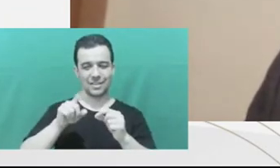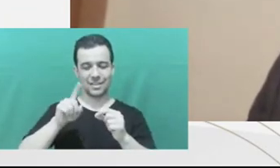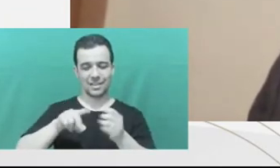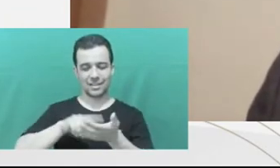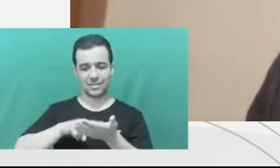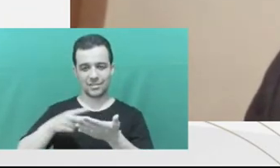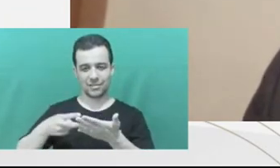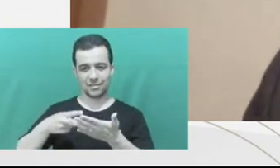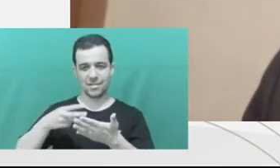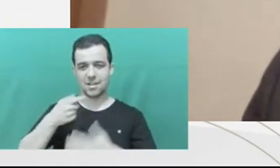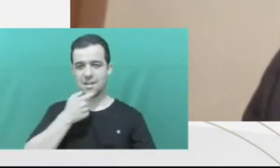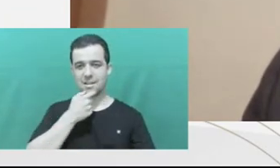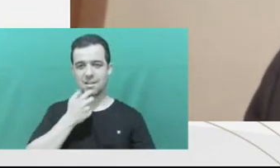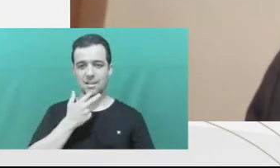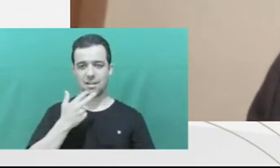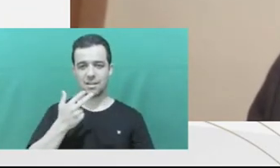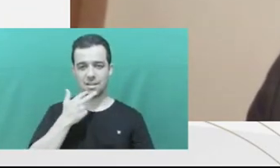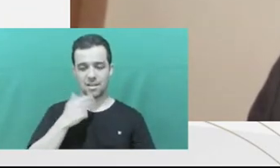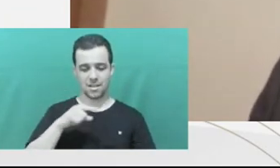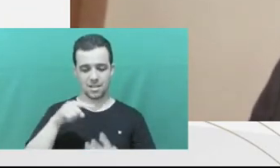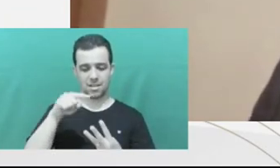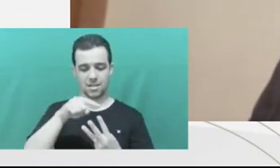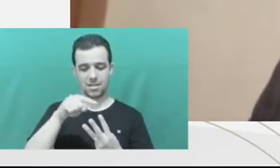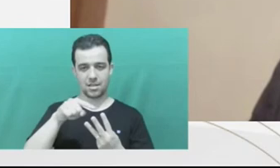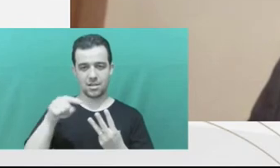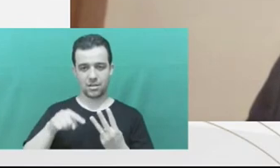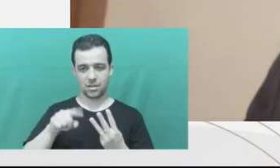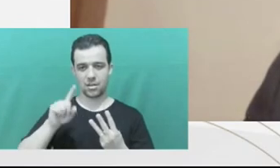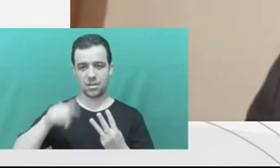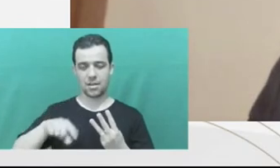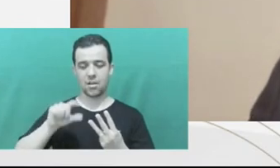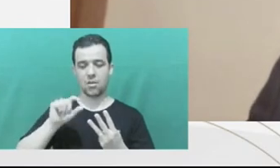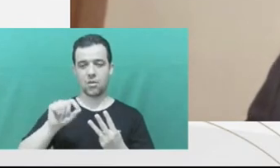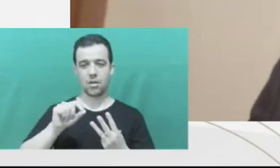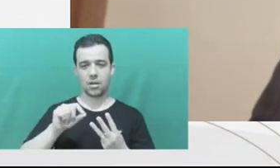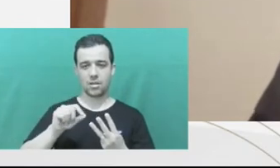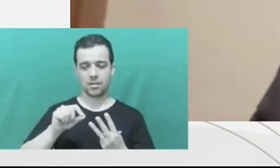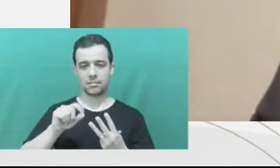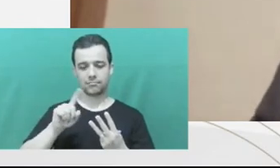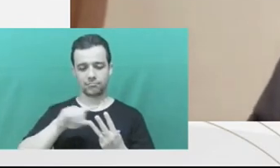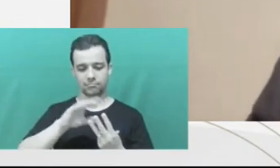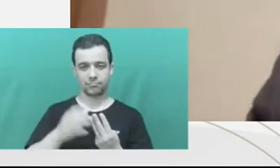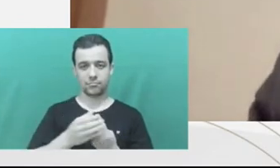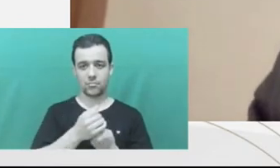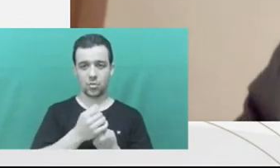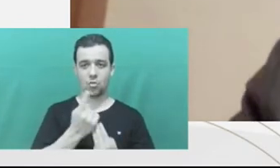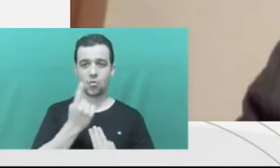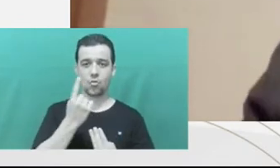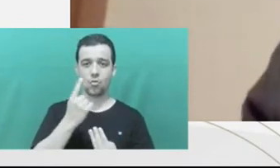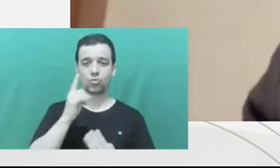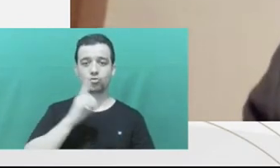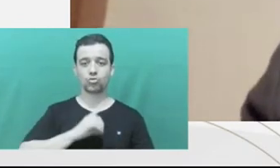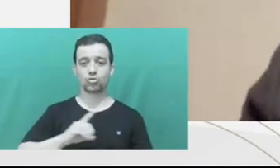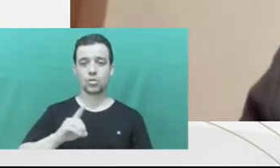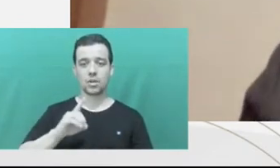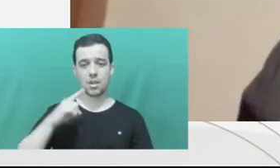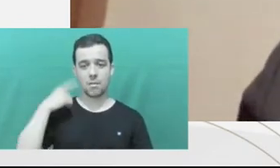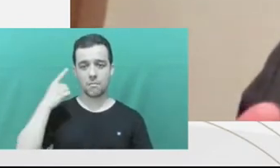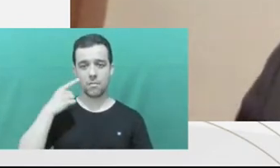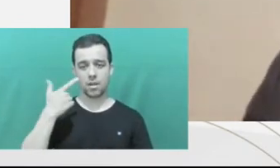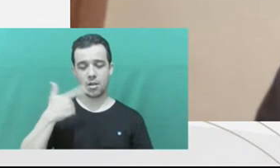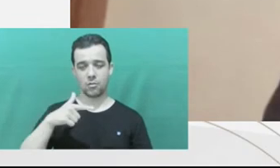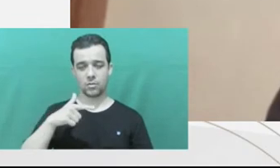English because they are generically translated as plea bargaining. So, I try to